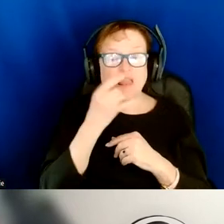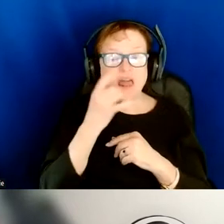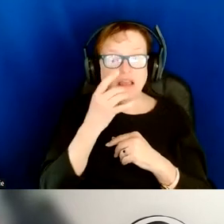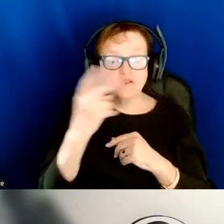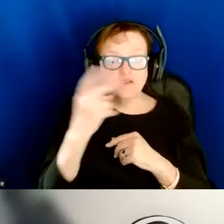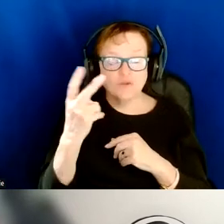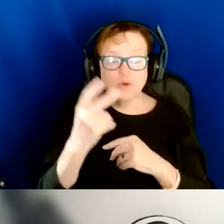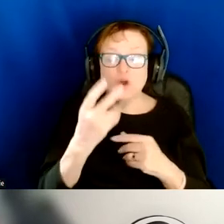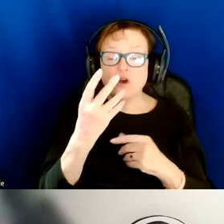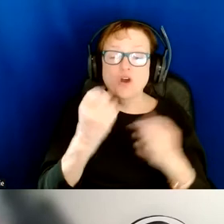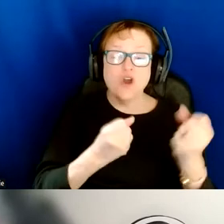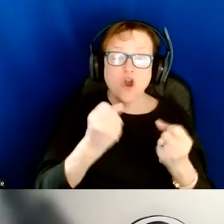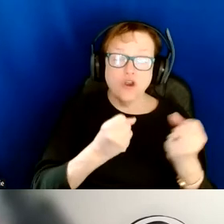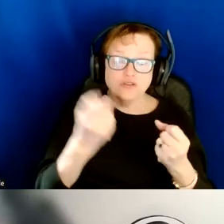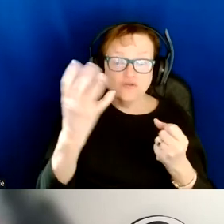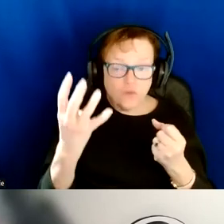cars